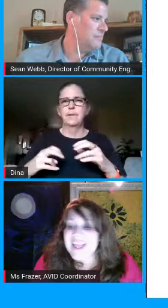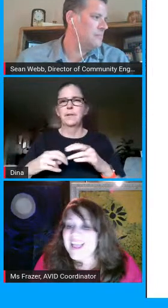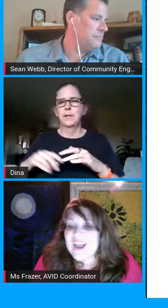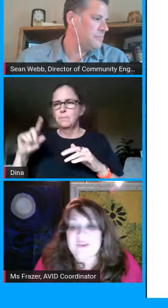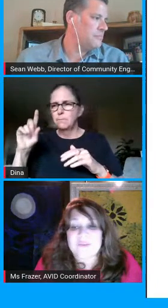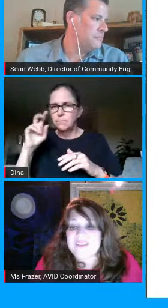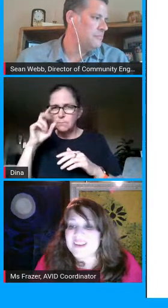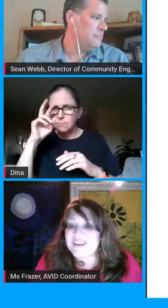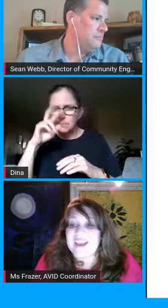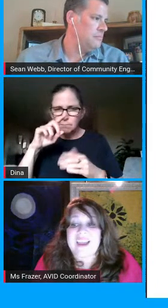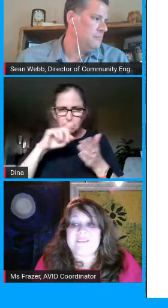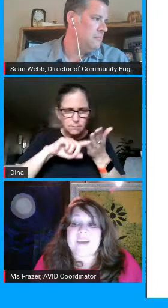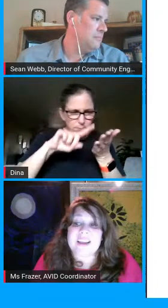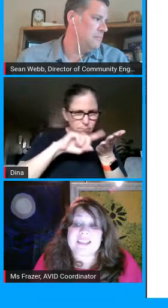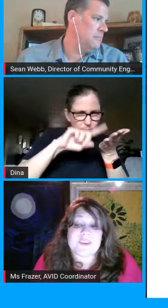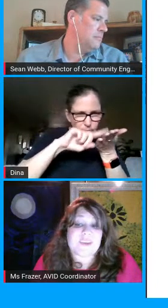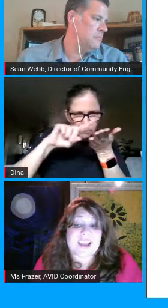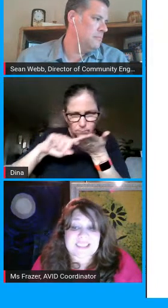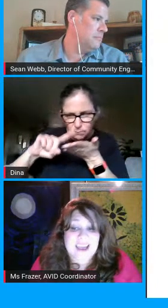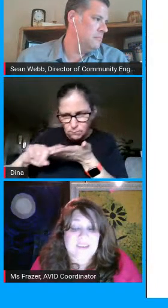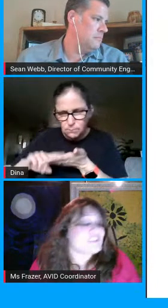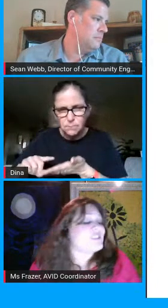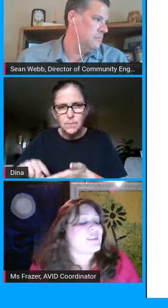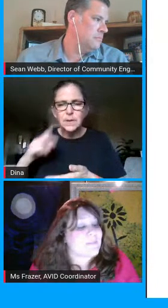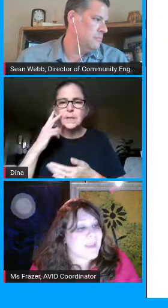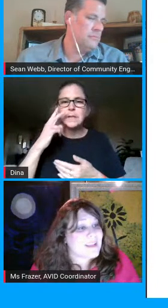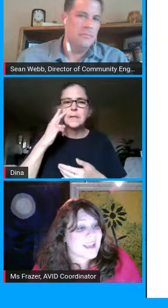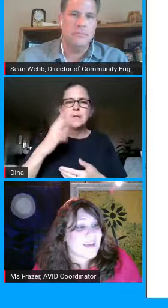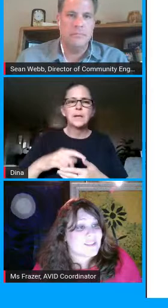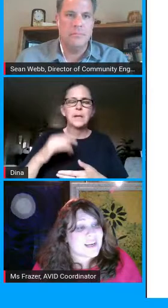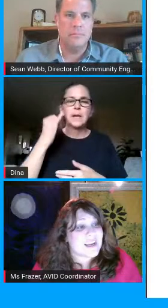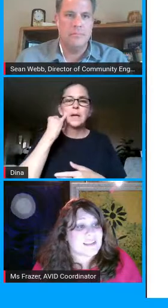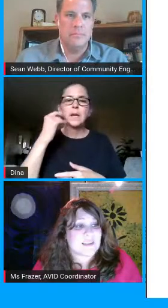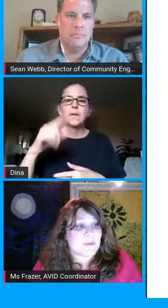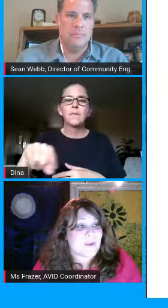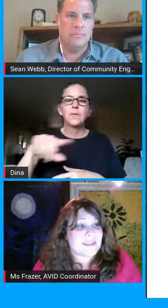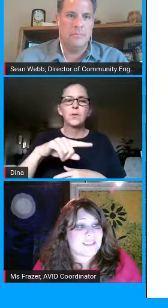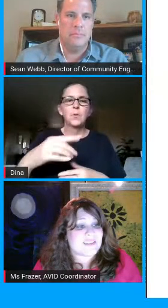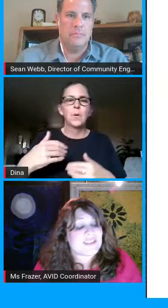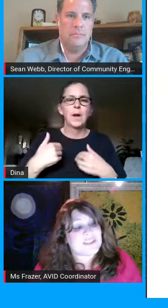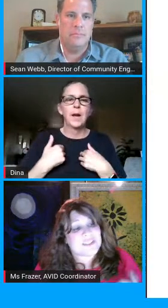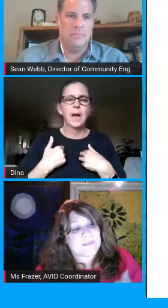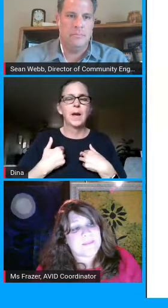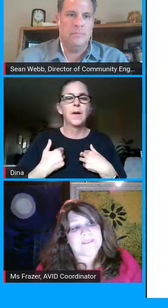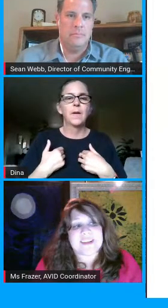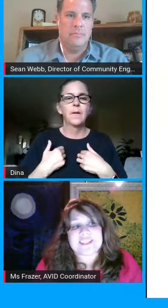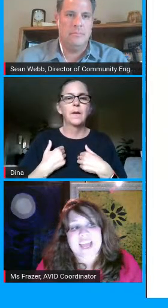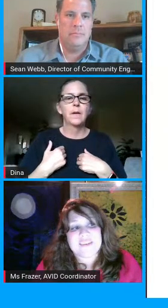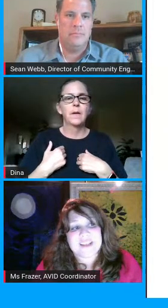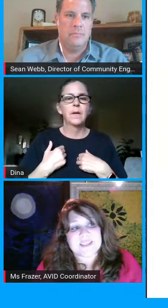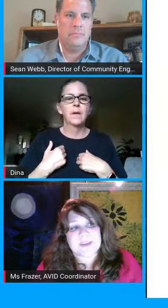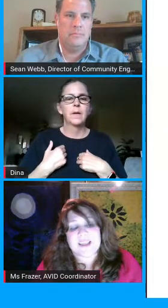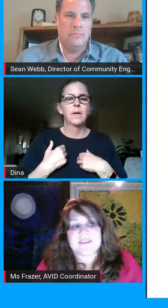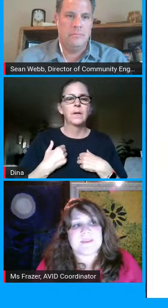we would in fact if you guys have your students make a scavenger hunt and someone wants to ship them over to shadow hills we'd love to